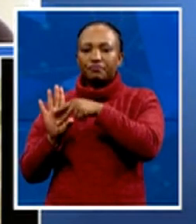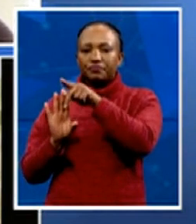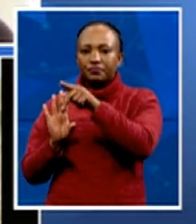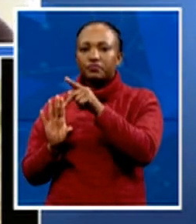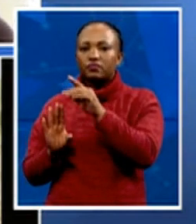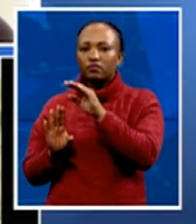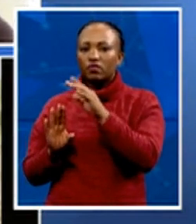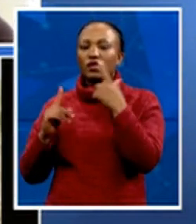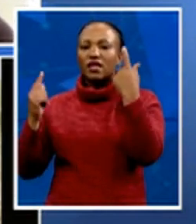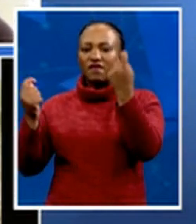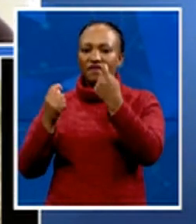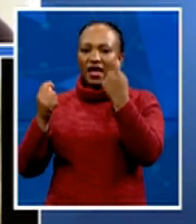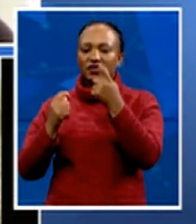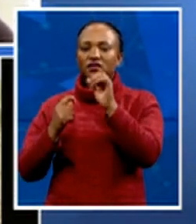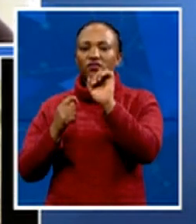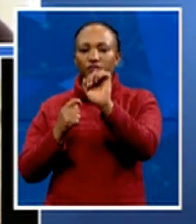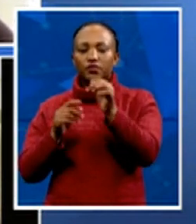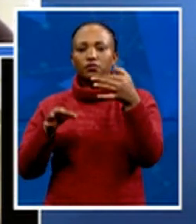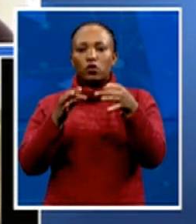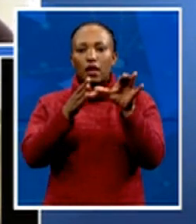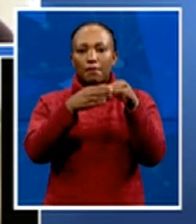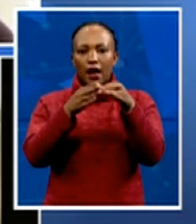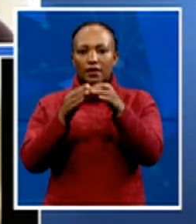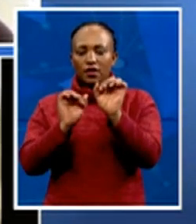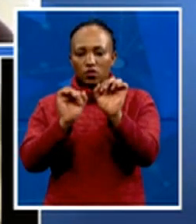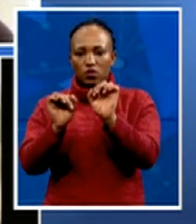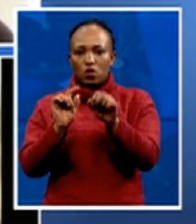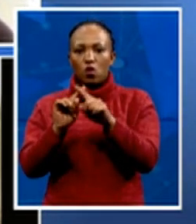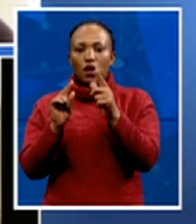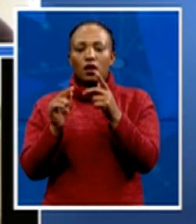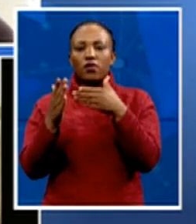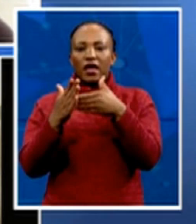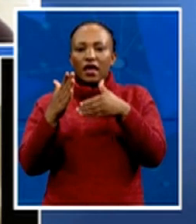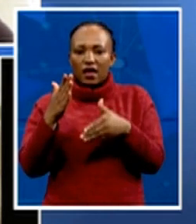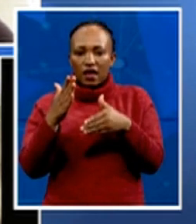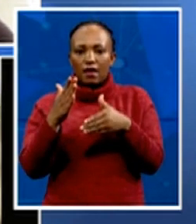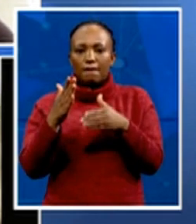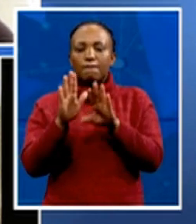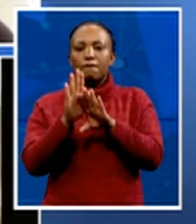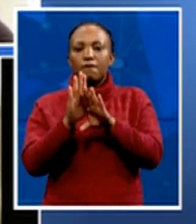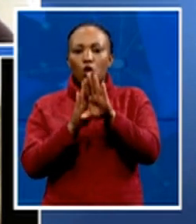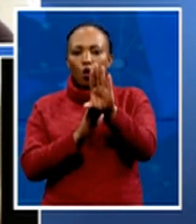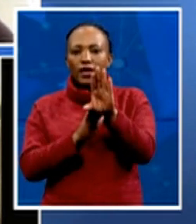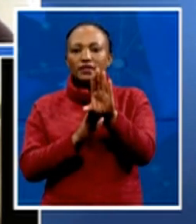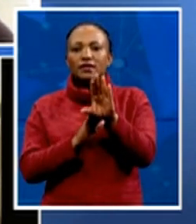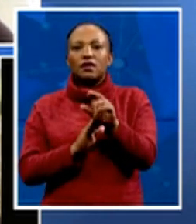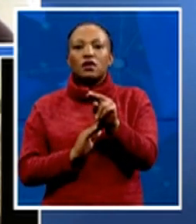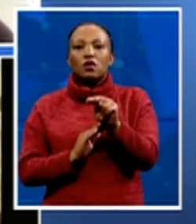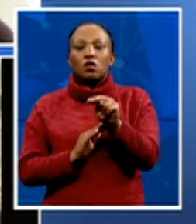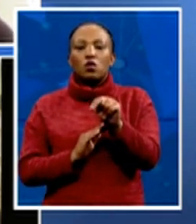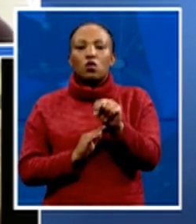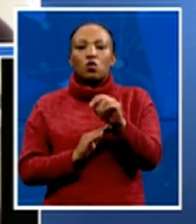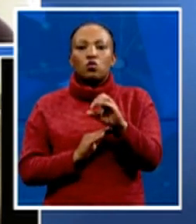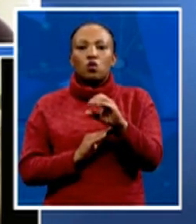parties that are impeding progress, non-labor, factional battles within the African